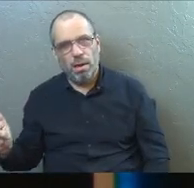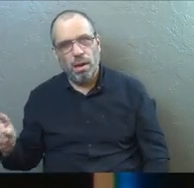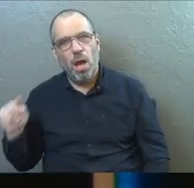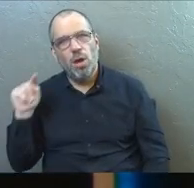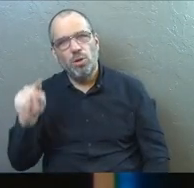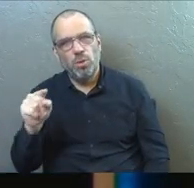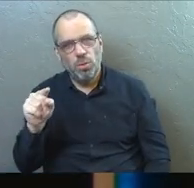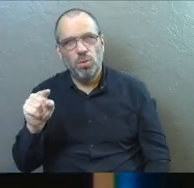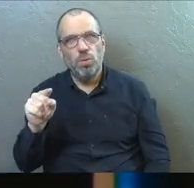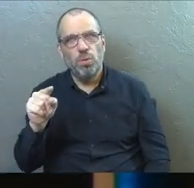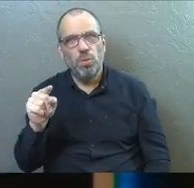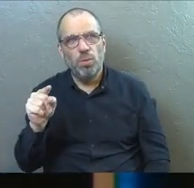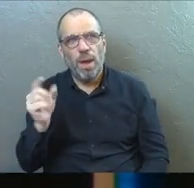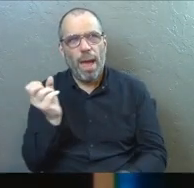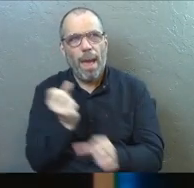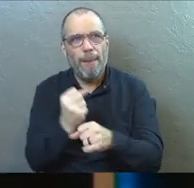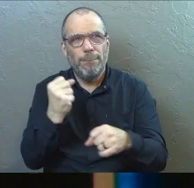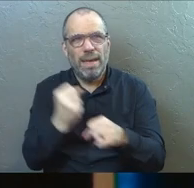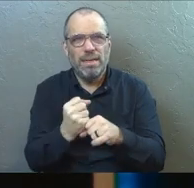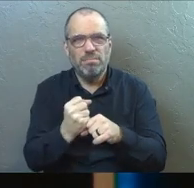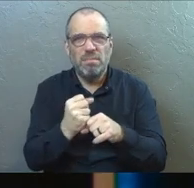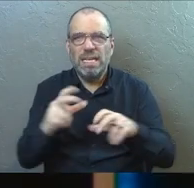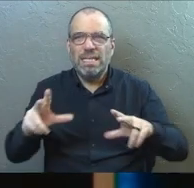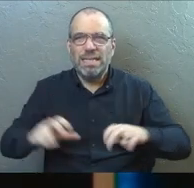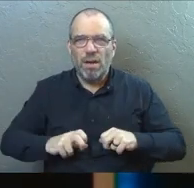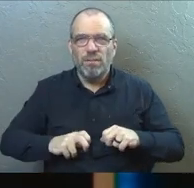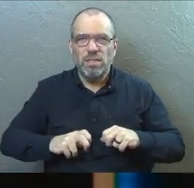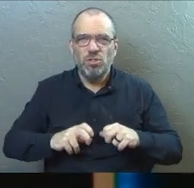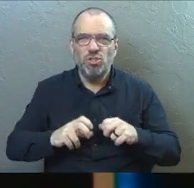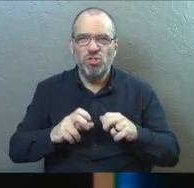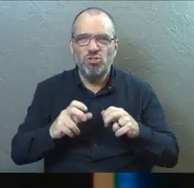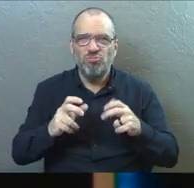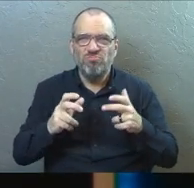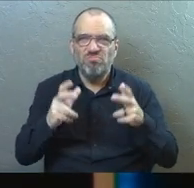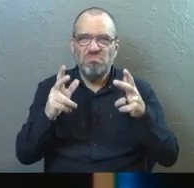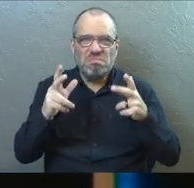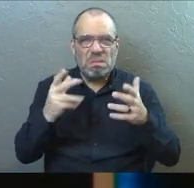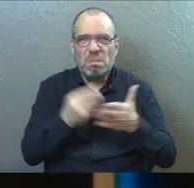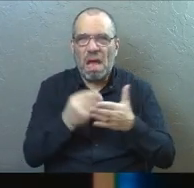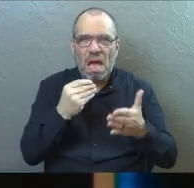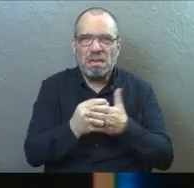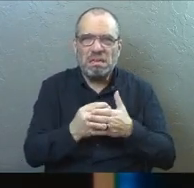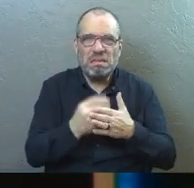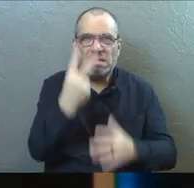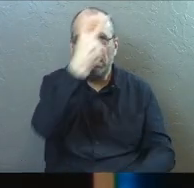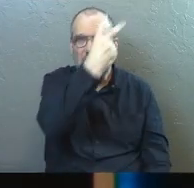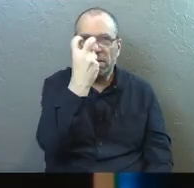You've made him into a greedy conditional savior. He owns the cattle on a thousand hills. He doesn't need your money.